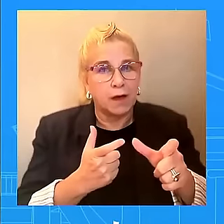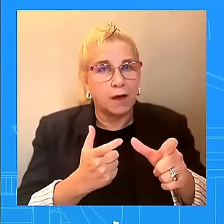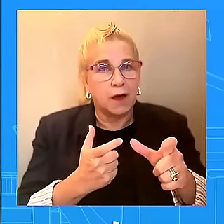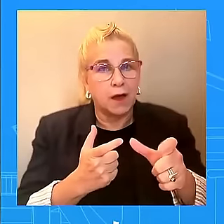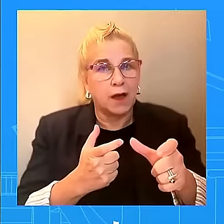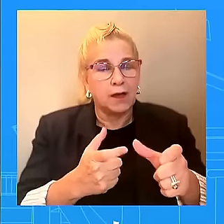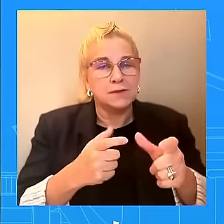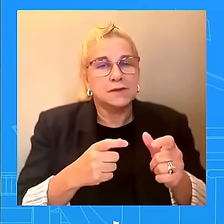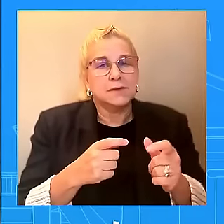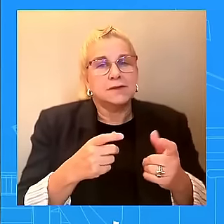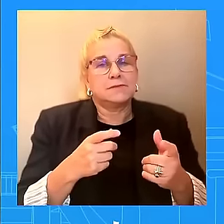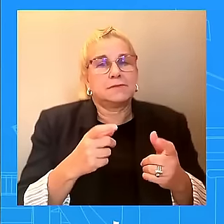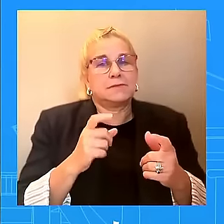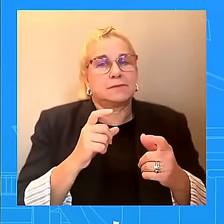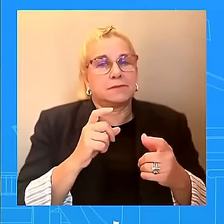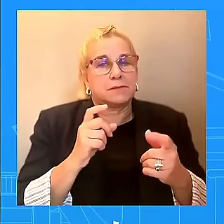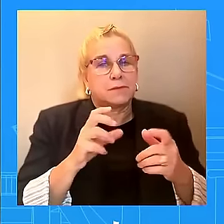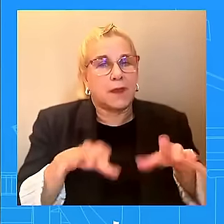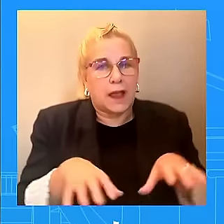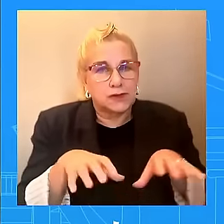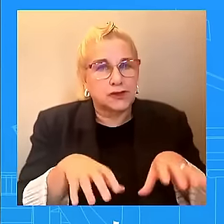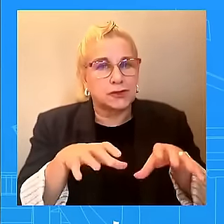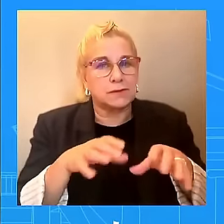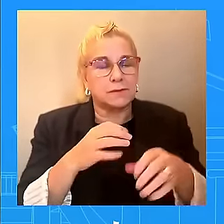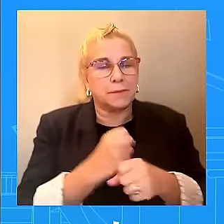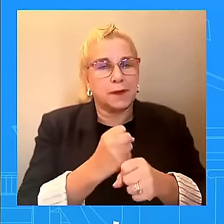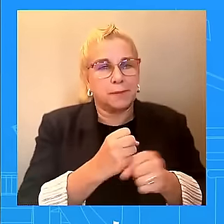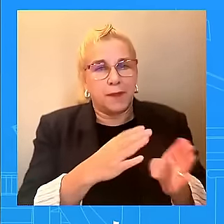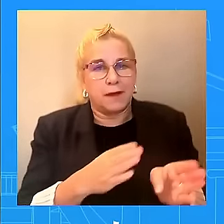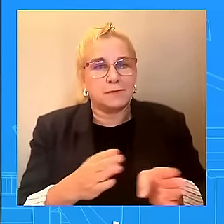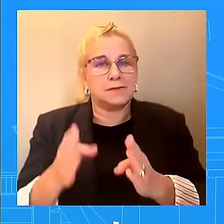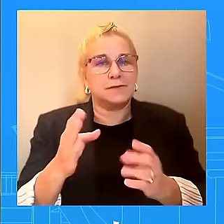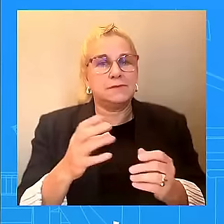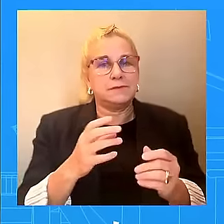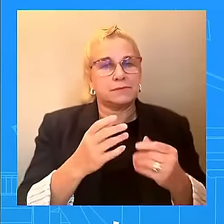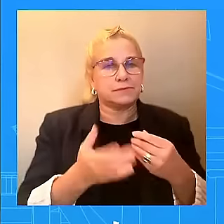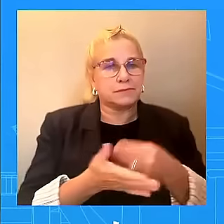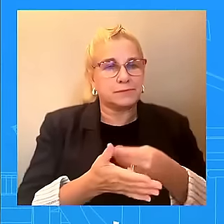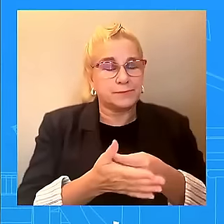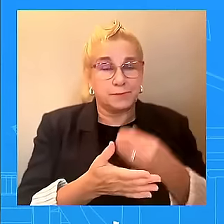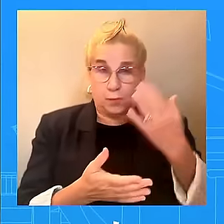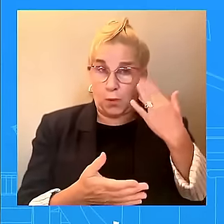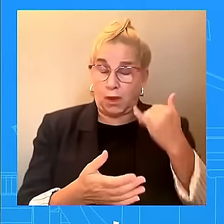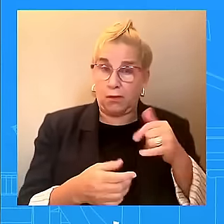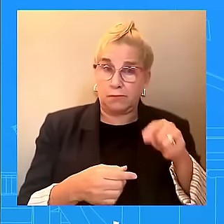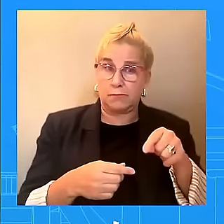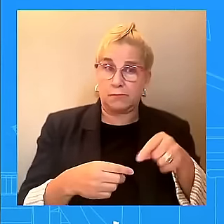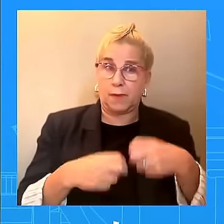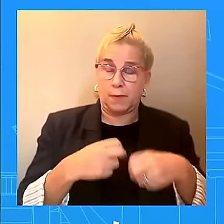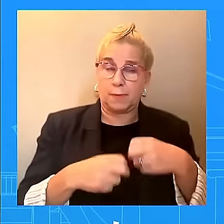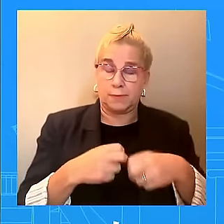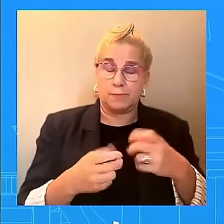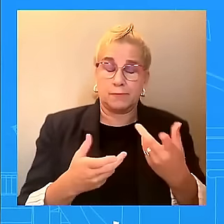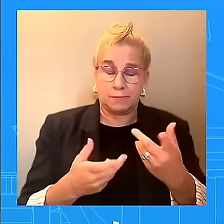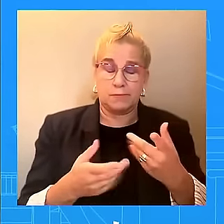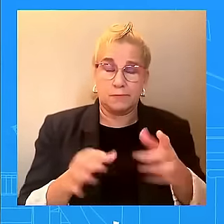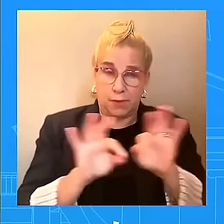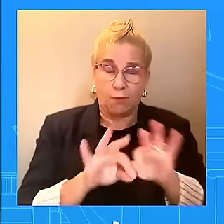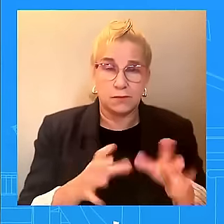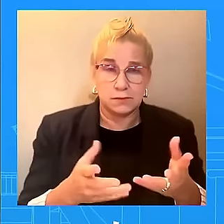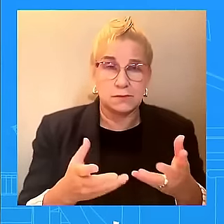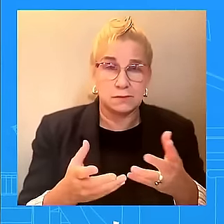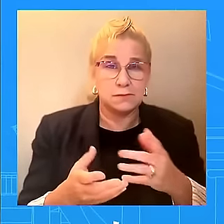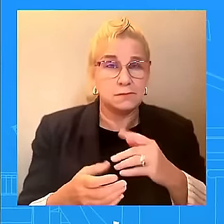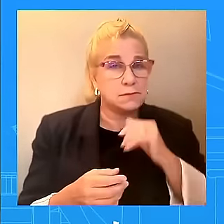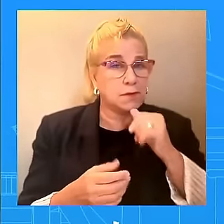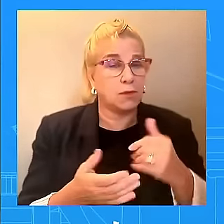to address urgent problems. So, this is nothing new. This is nothing new at all. And so, the president wanted to be very, very clear about